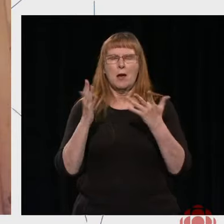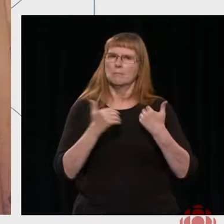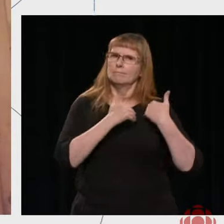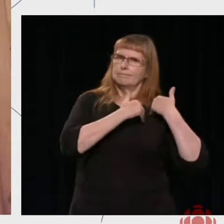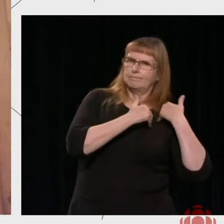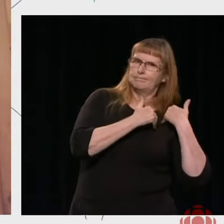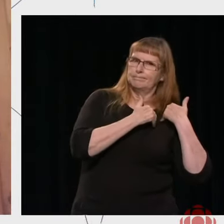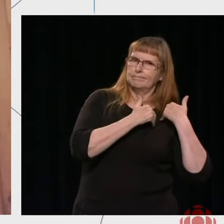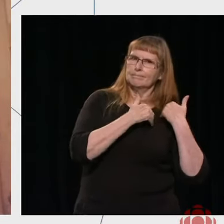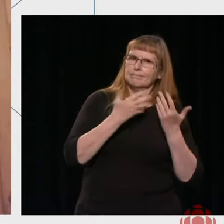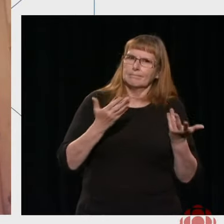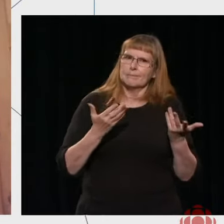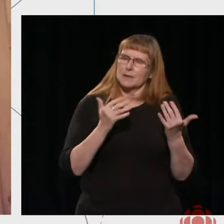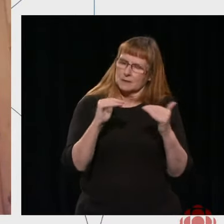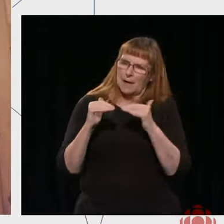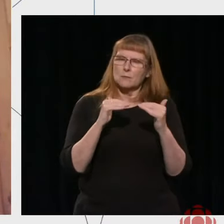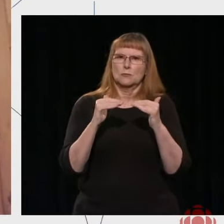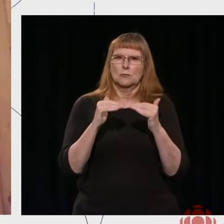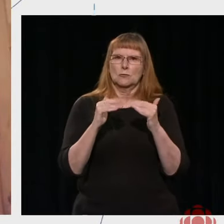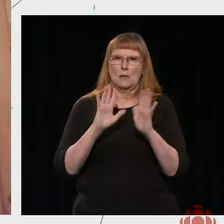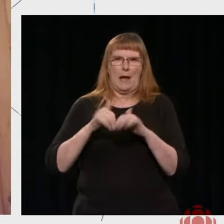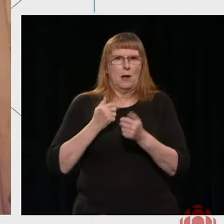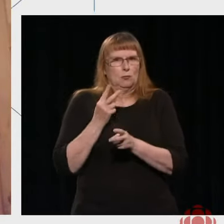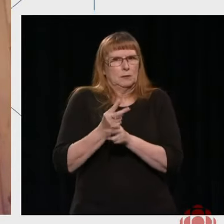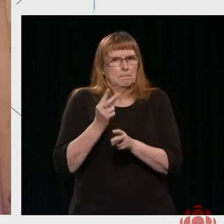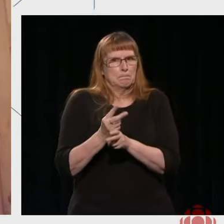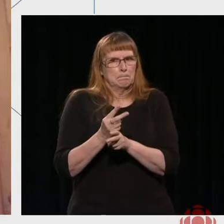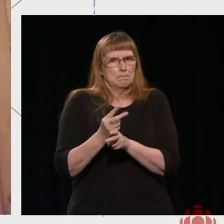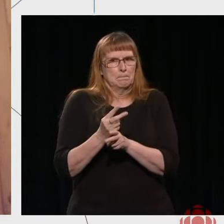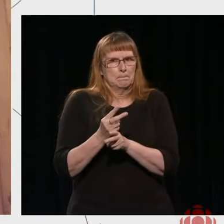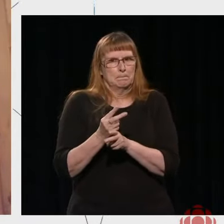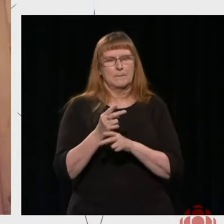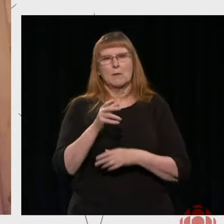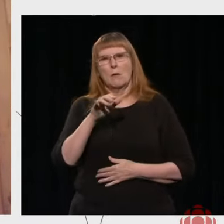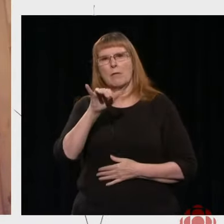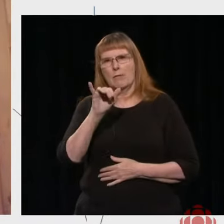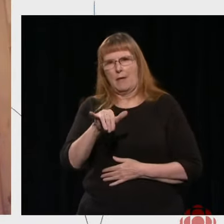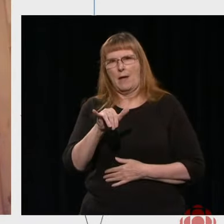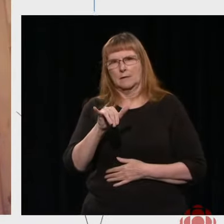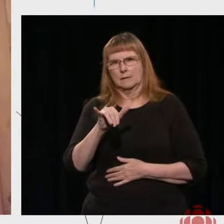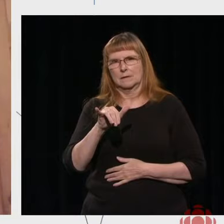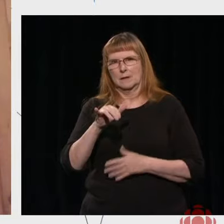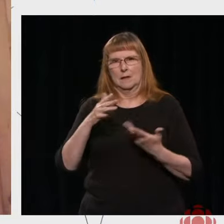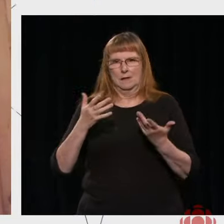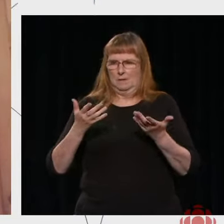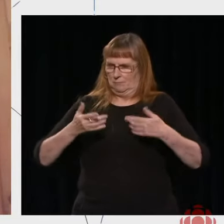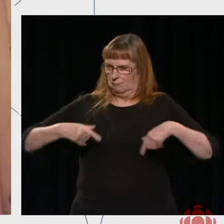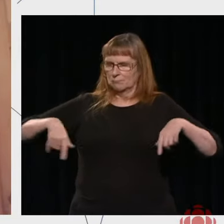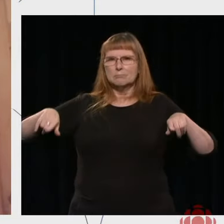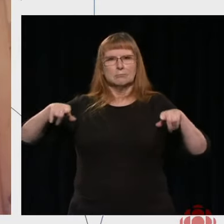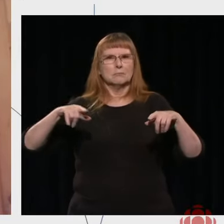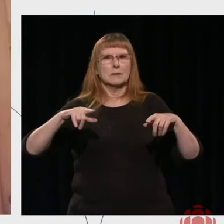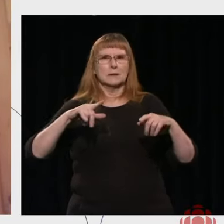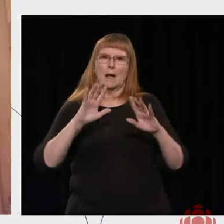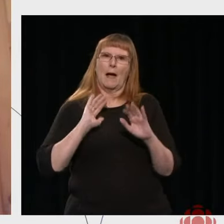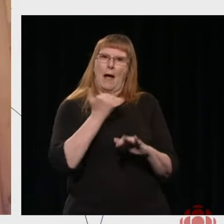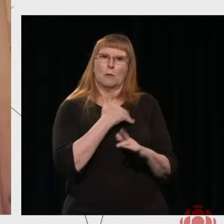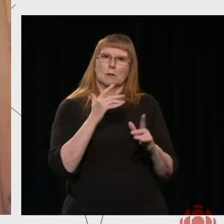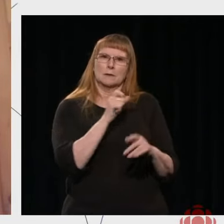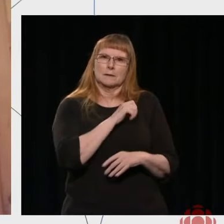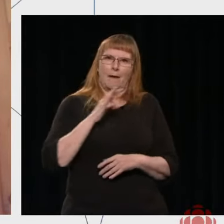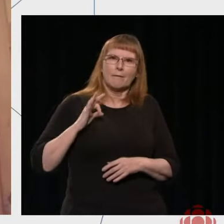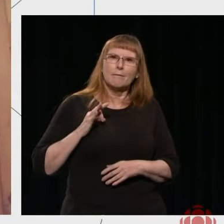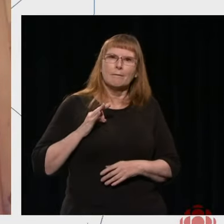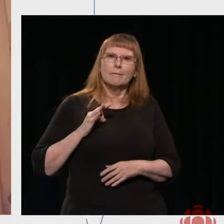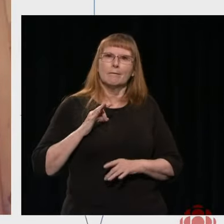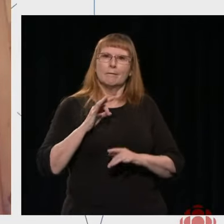standards in place? And that that that the work of this incredible team of journalists that that you know work at that